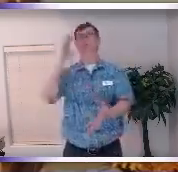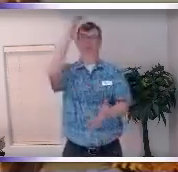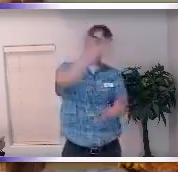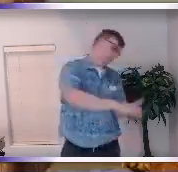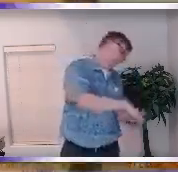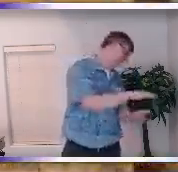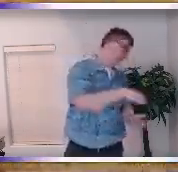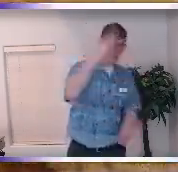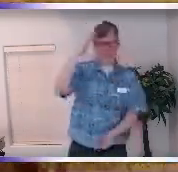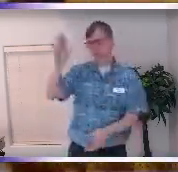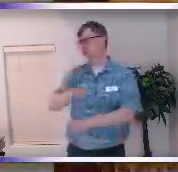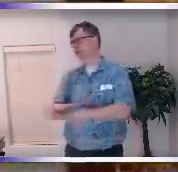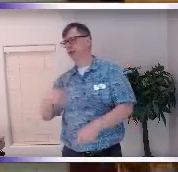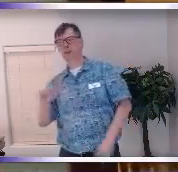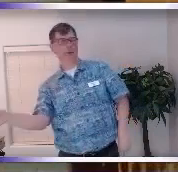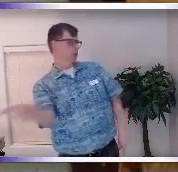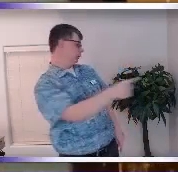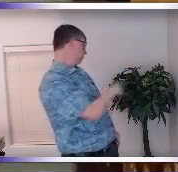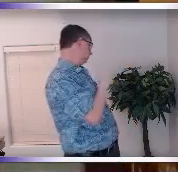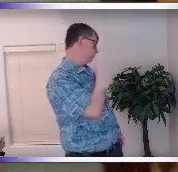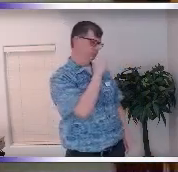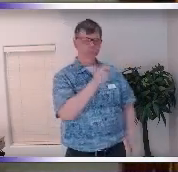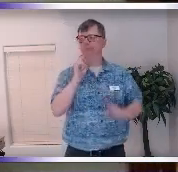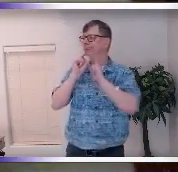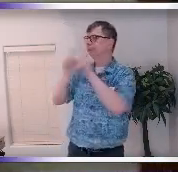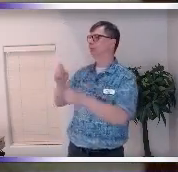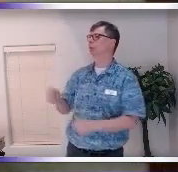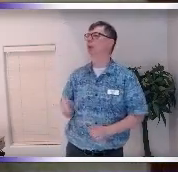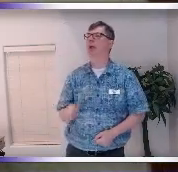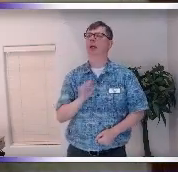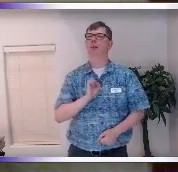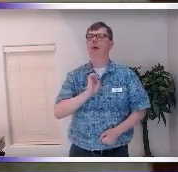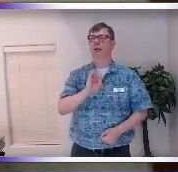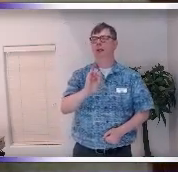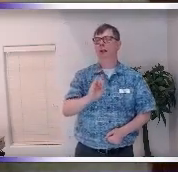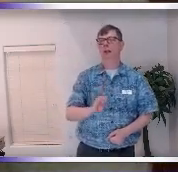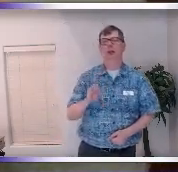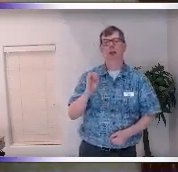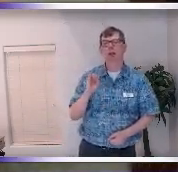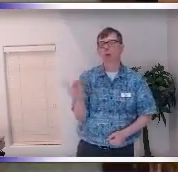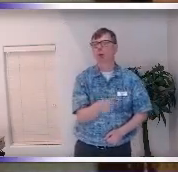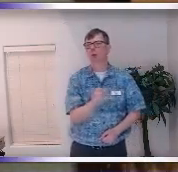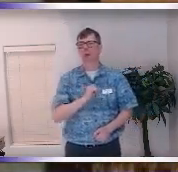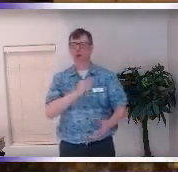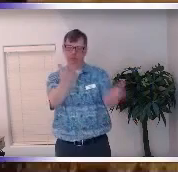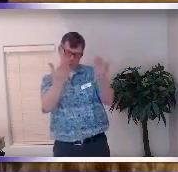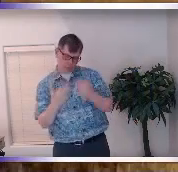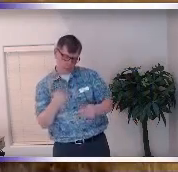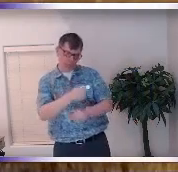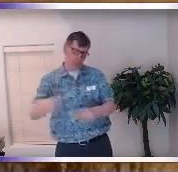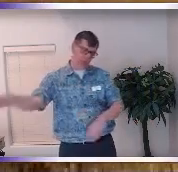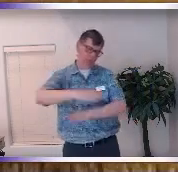aren't really us but once we recognize that then we start to ask the question who am I who do I bring to my everyday life